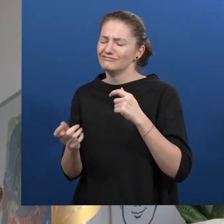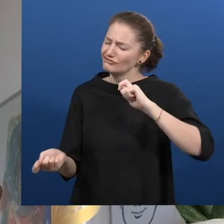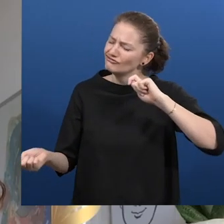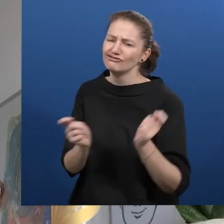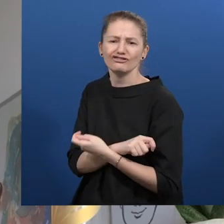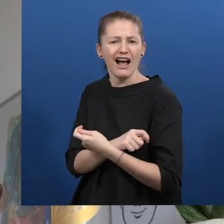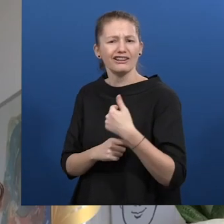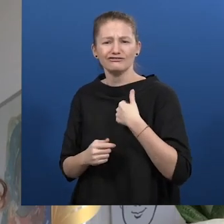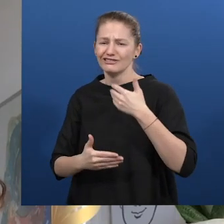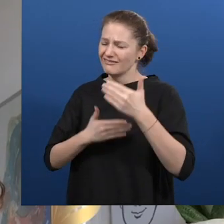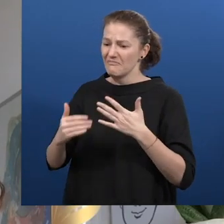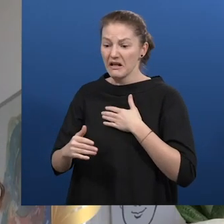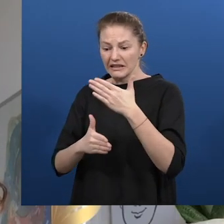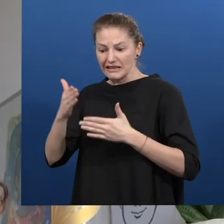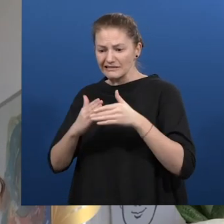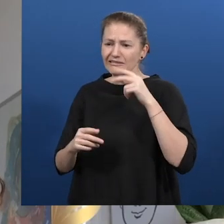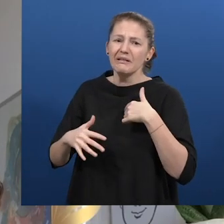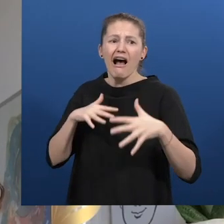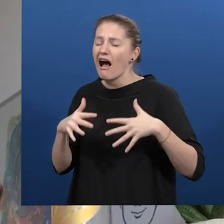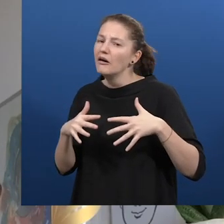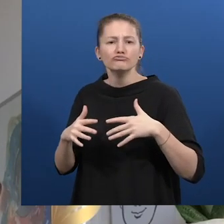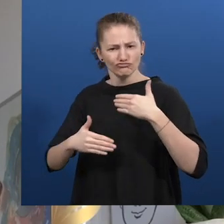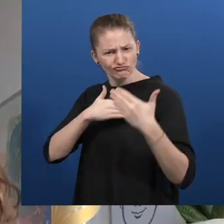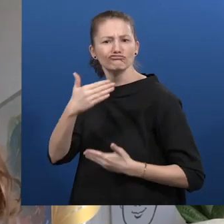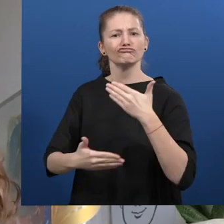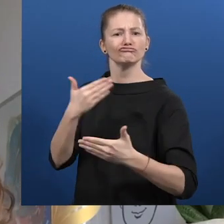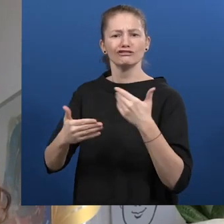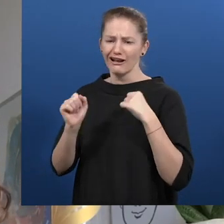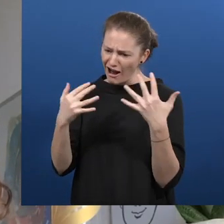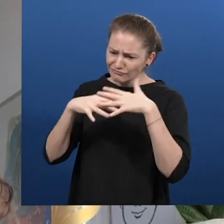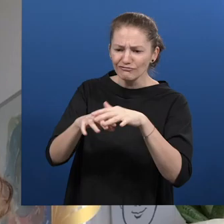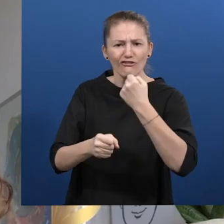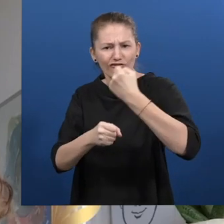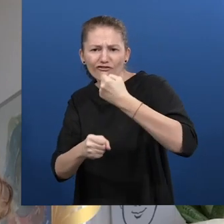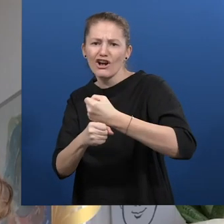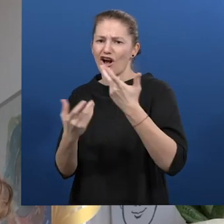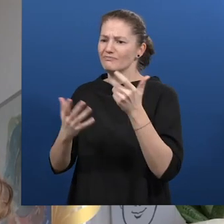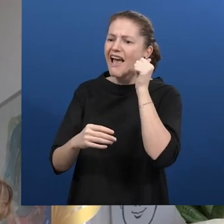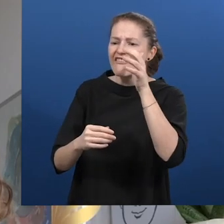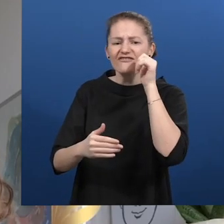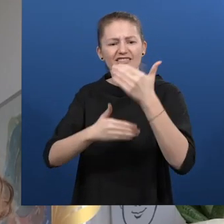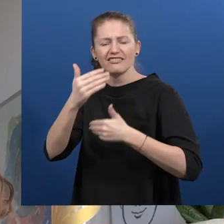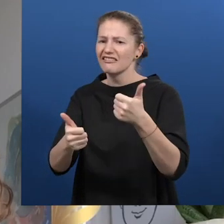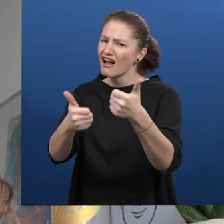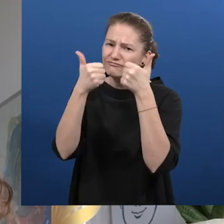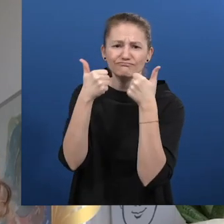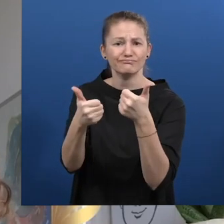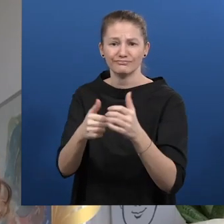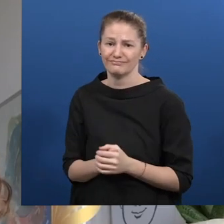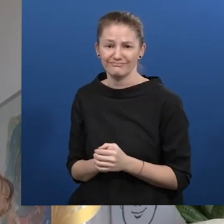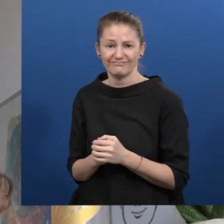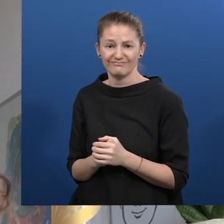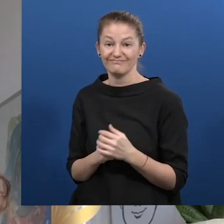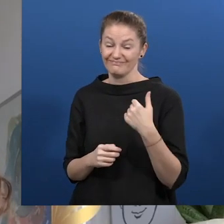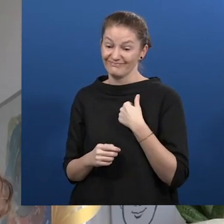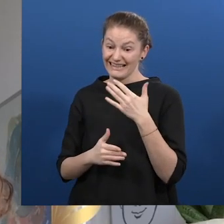my disability and in my integration with my co-worker and my daily work. Despite the fact that I became disabled, tools like Tadeo allowed me